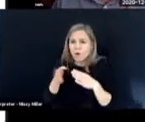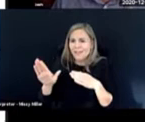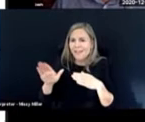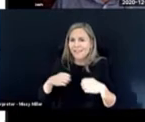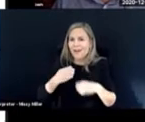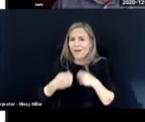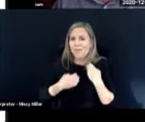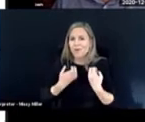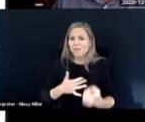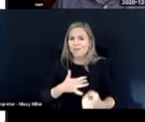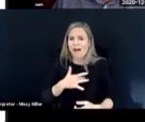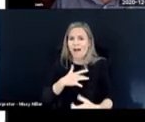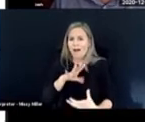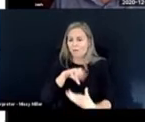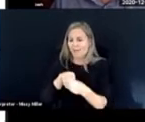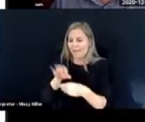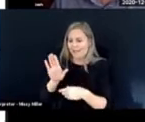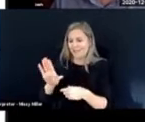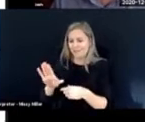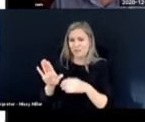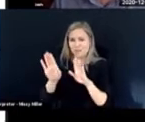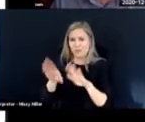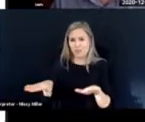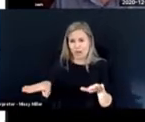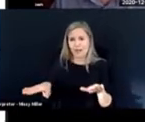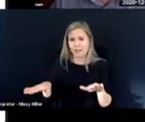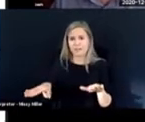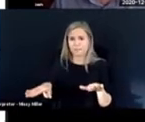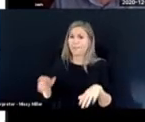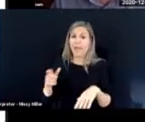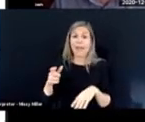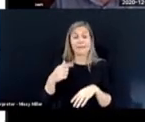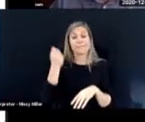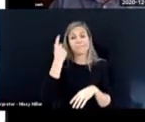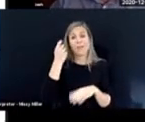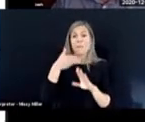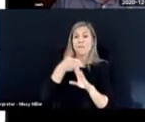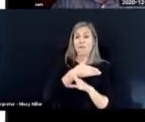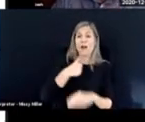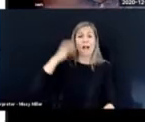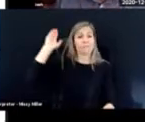more and more on the emotional heart of the child.